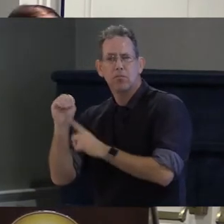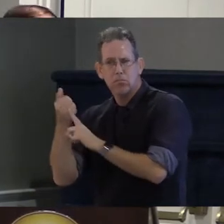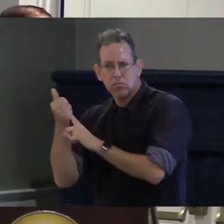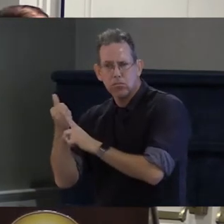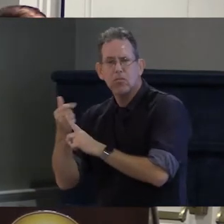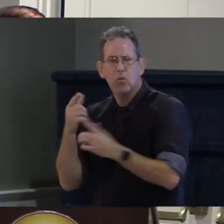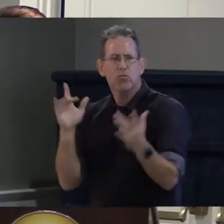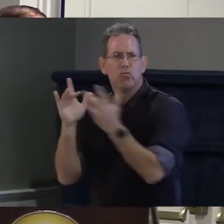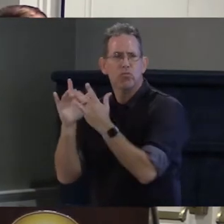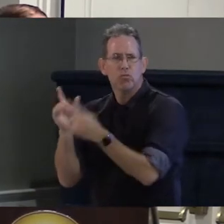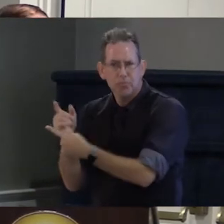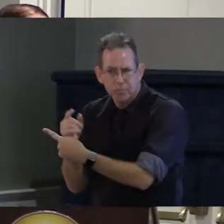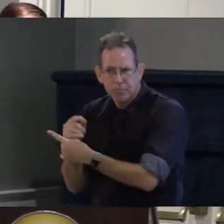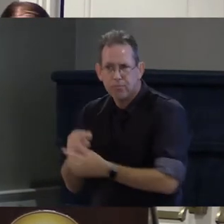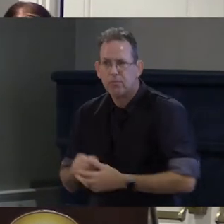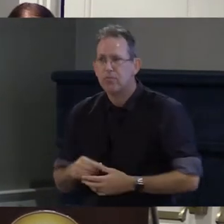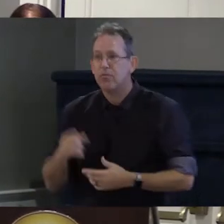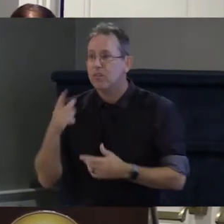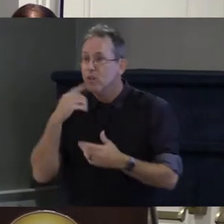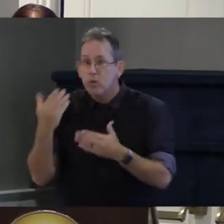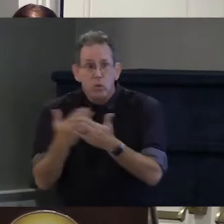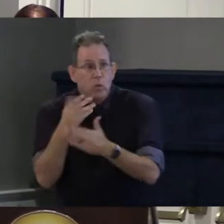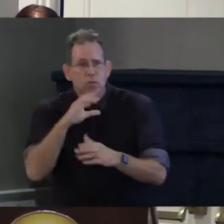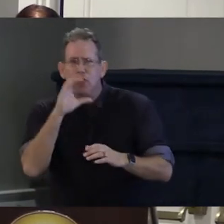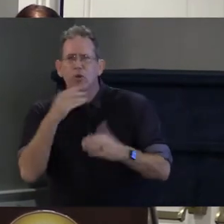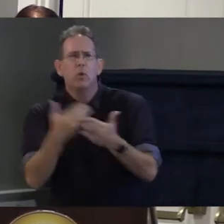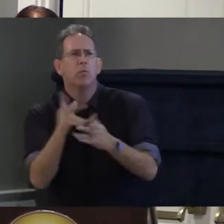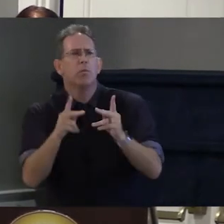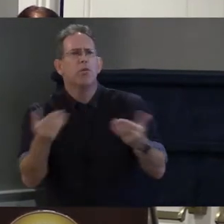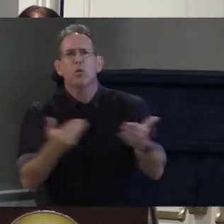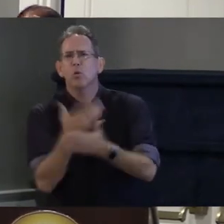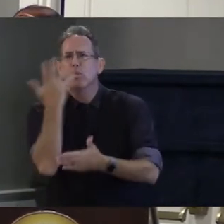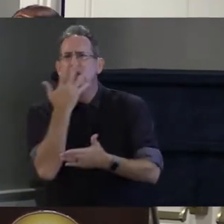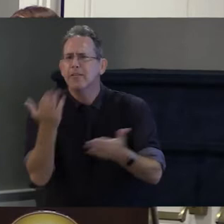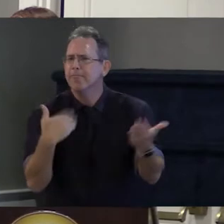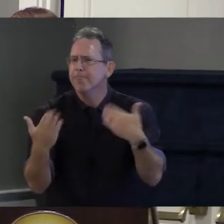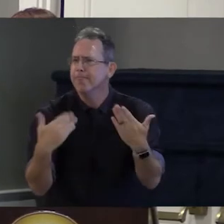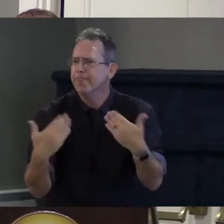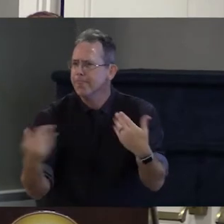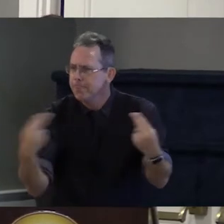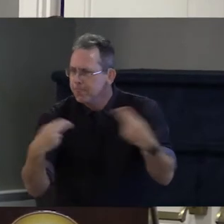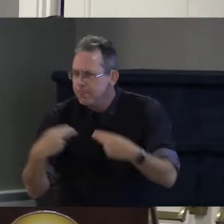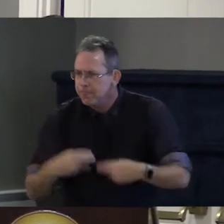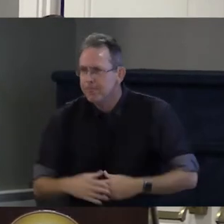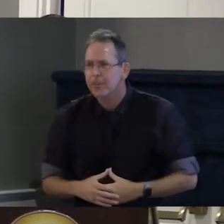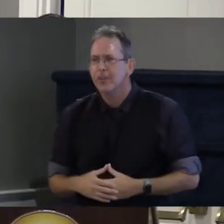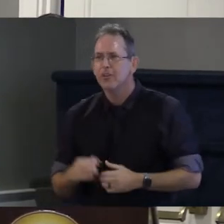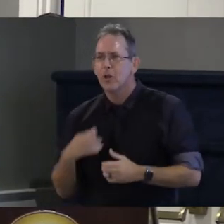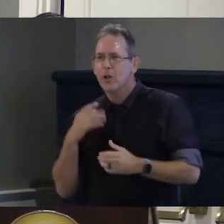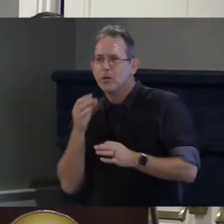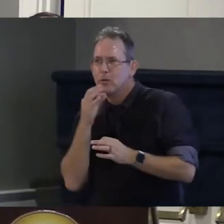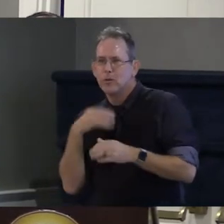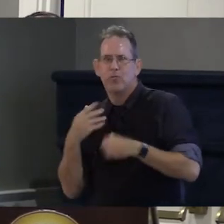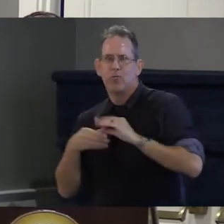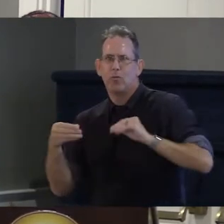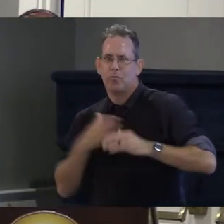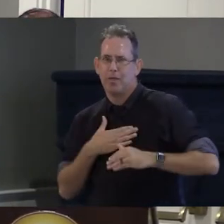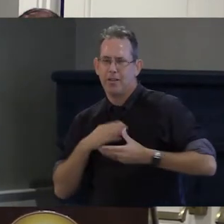on the council this year we have a couple brief and I'm almost done with the intro for the silk but I wanted to